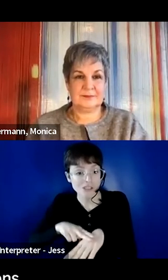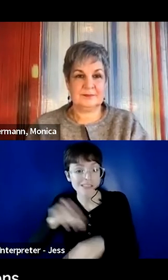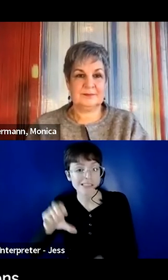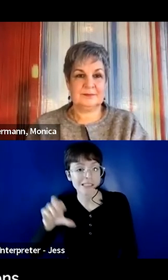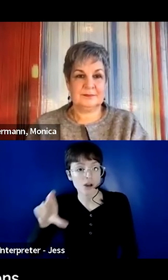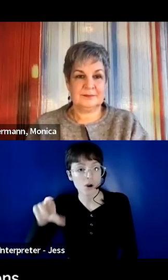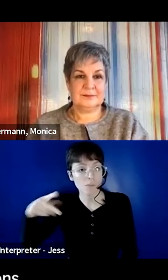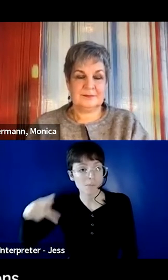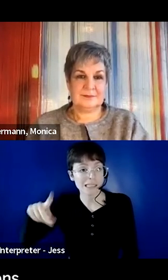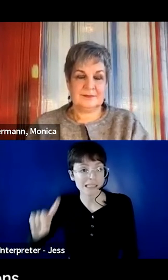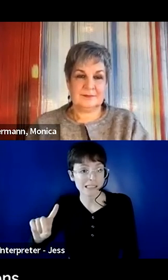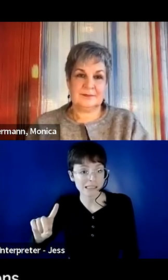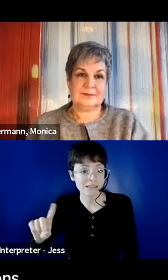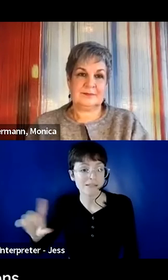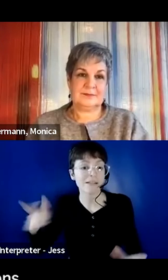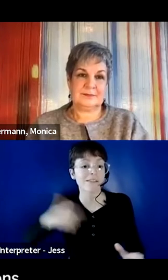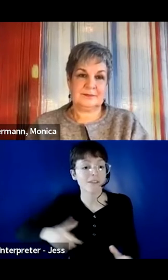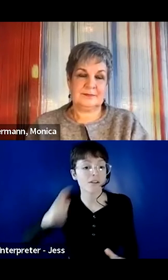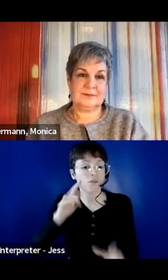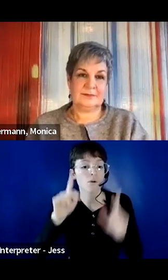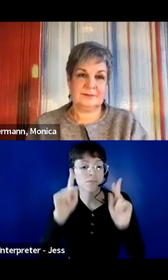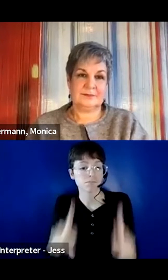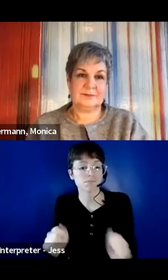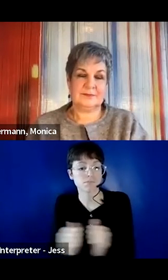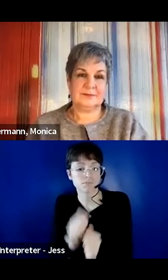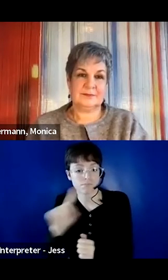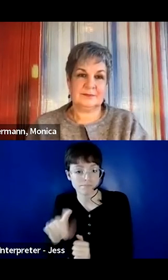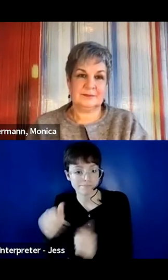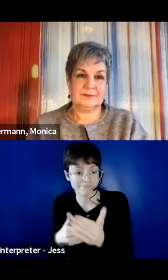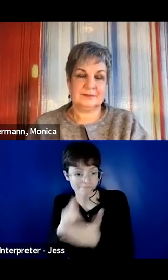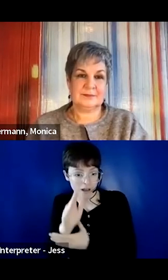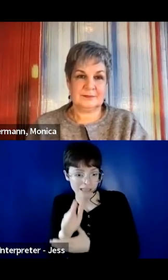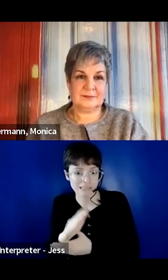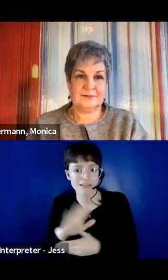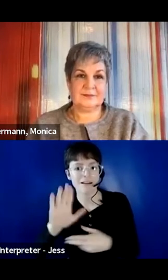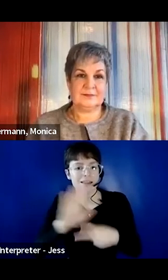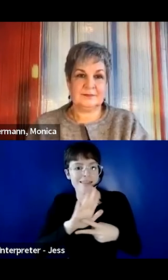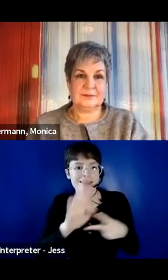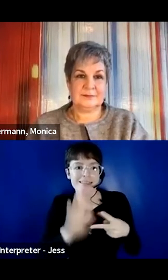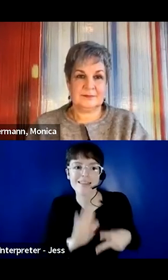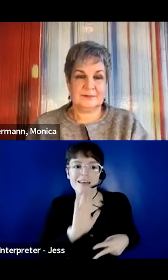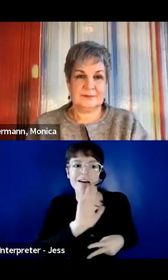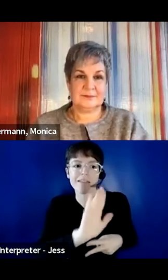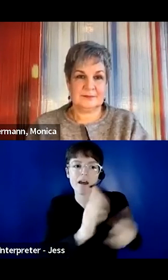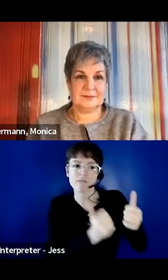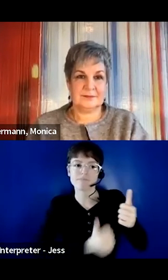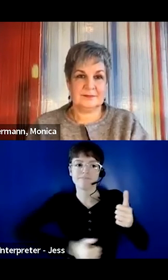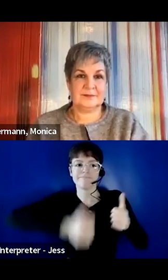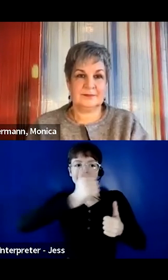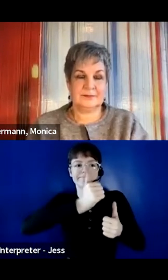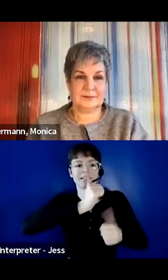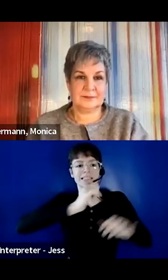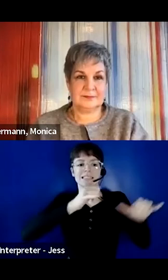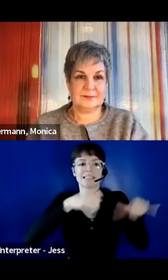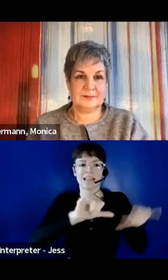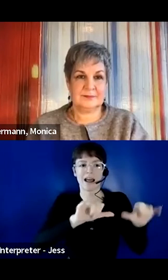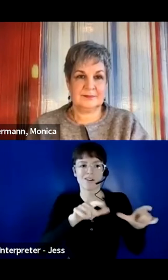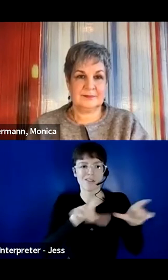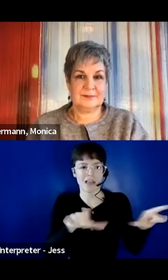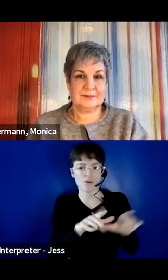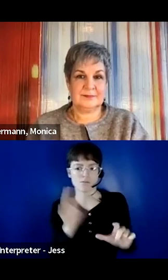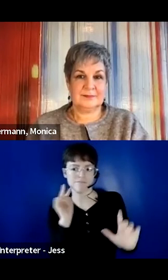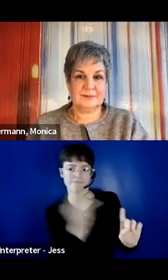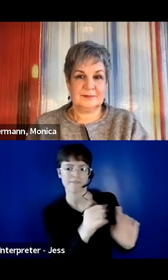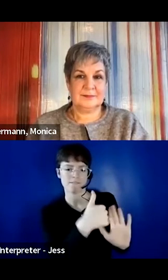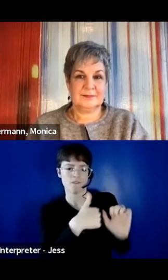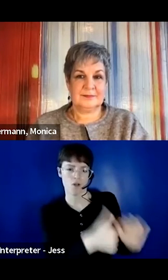Persons with Disabilities, and recognize or note the sort of that standard you have for language. And also note that you